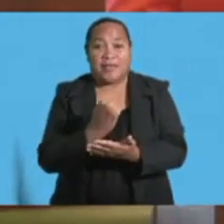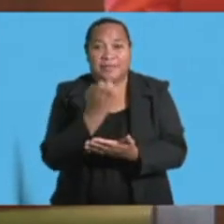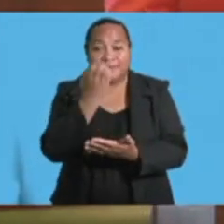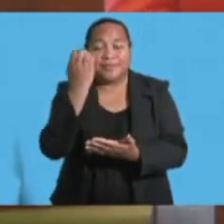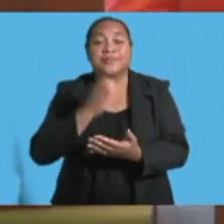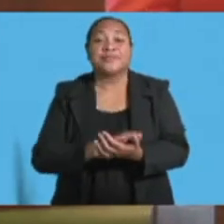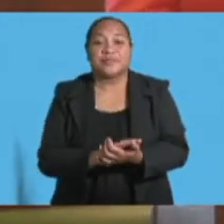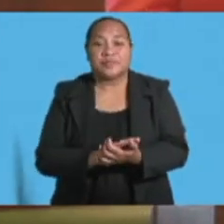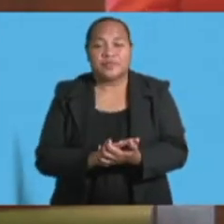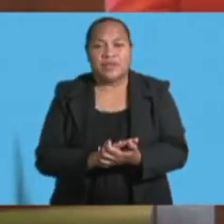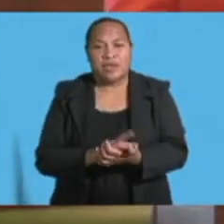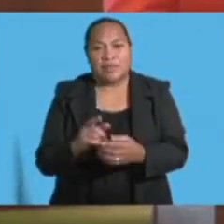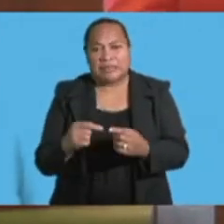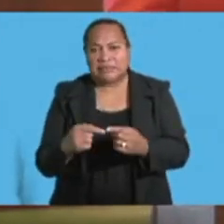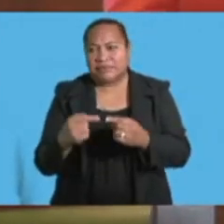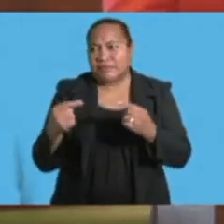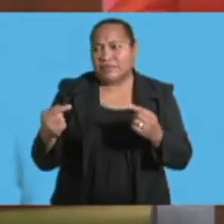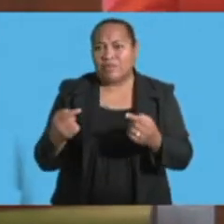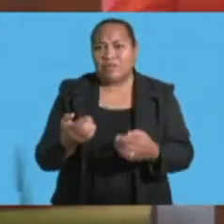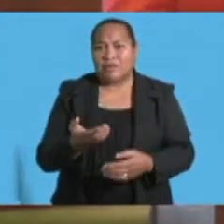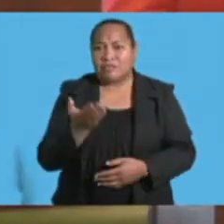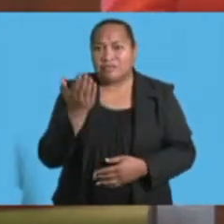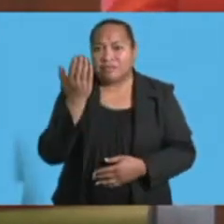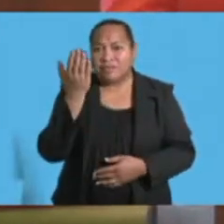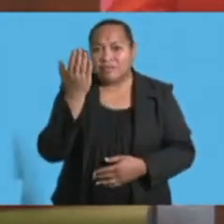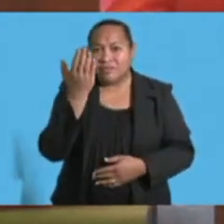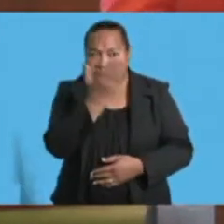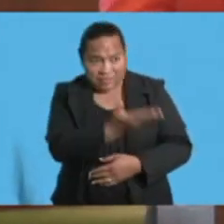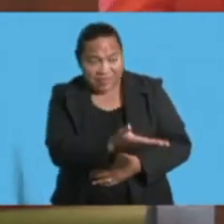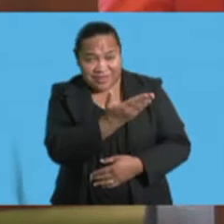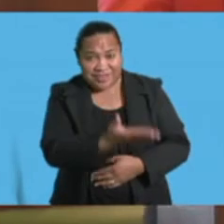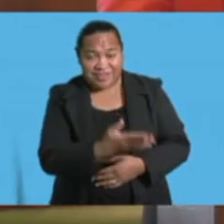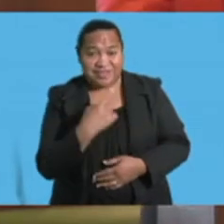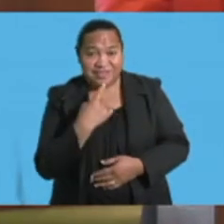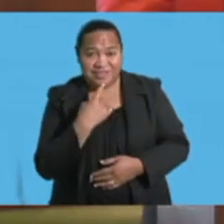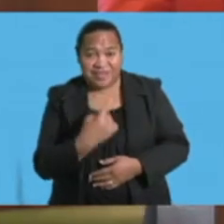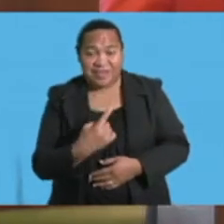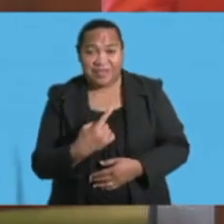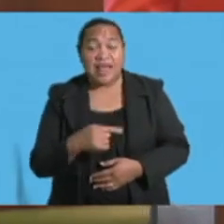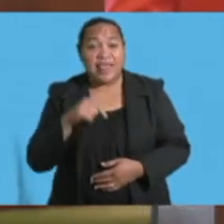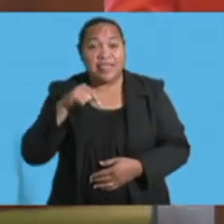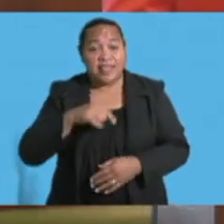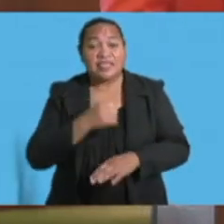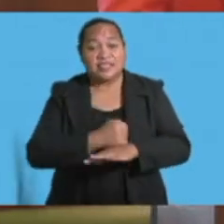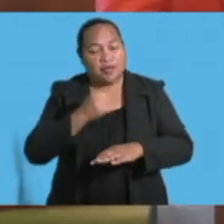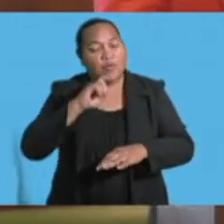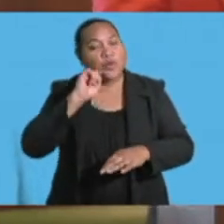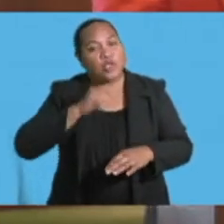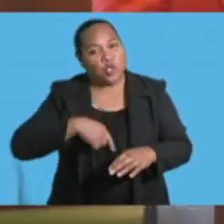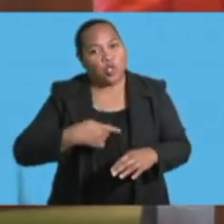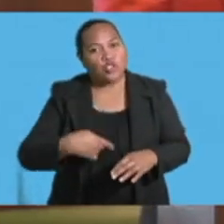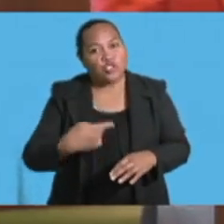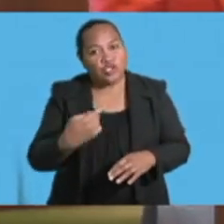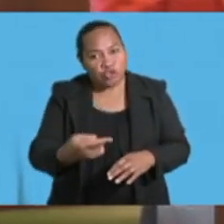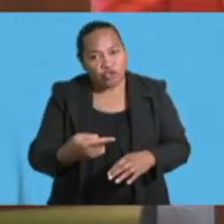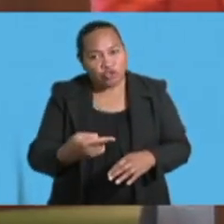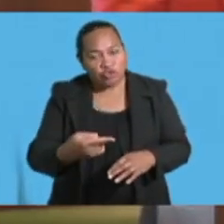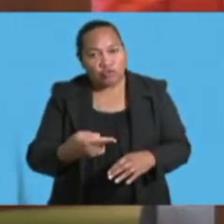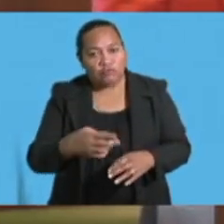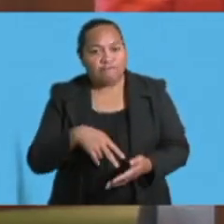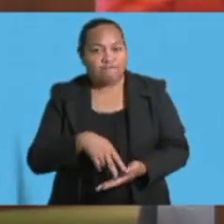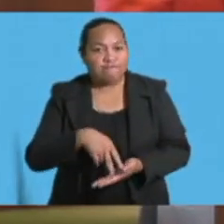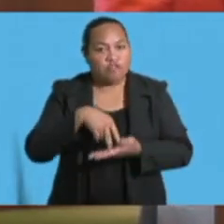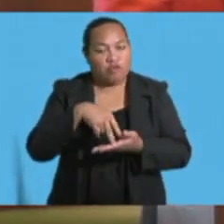Honourable Dulaki Virata's belief, this government will continue to establish strong and sustainable